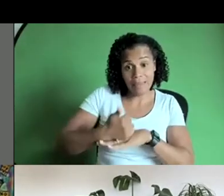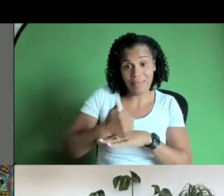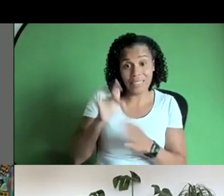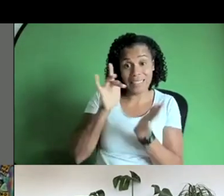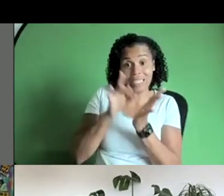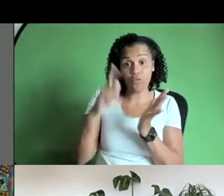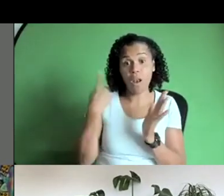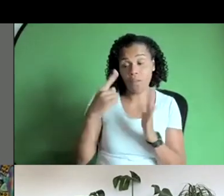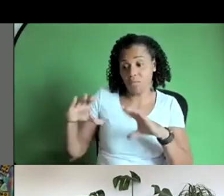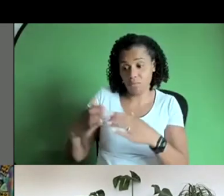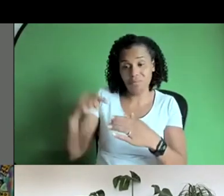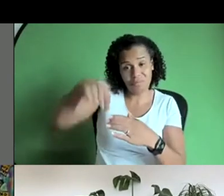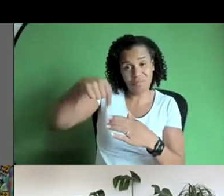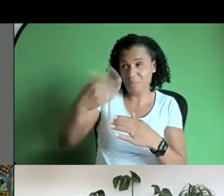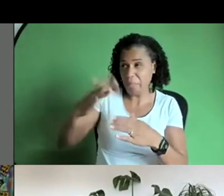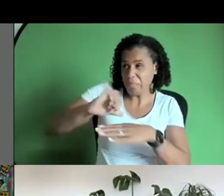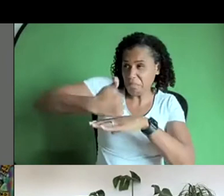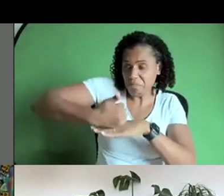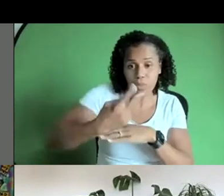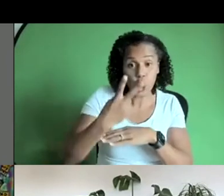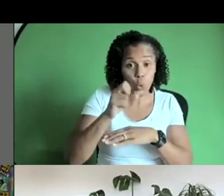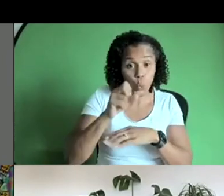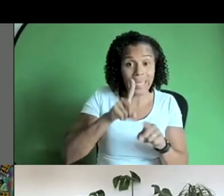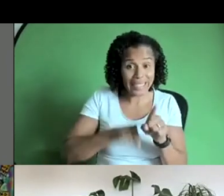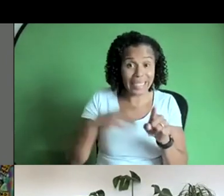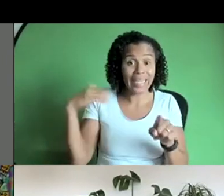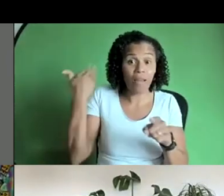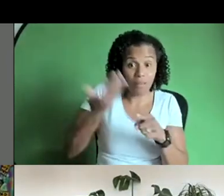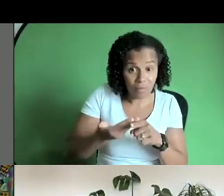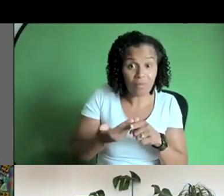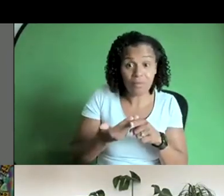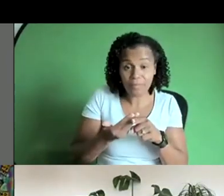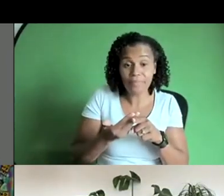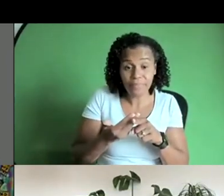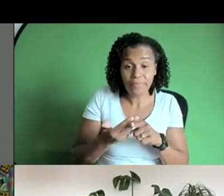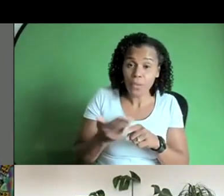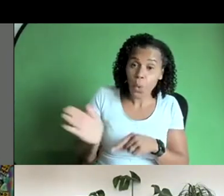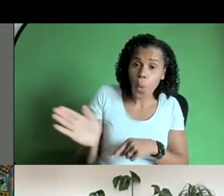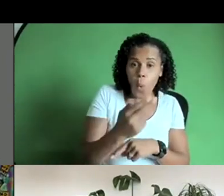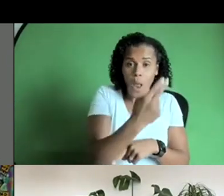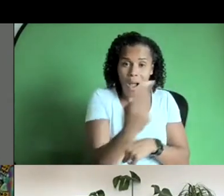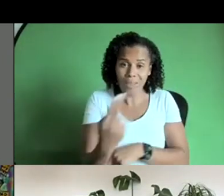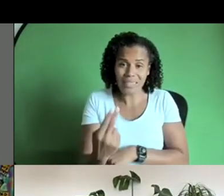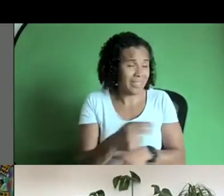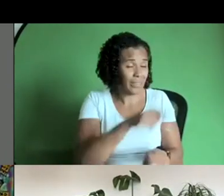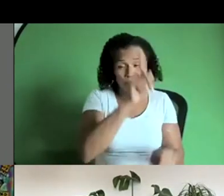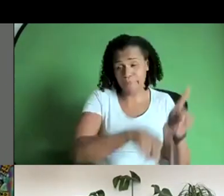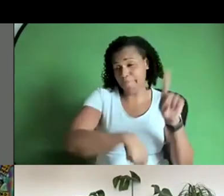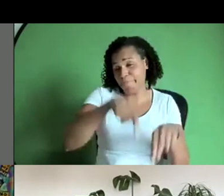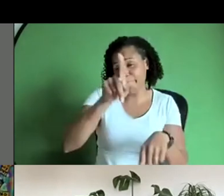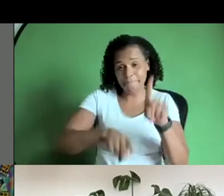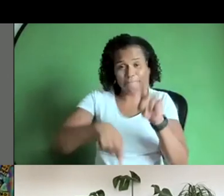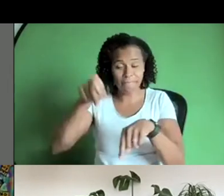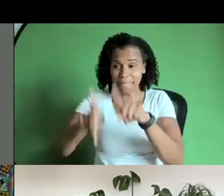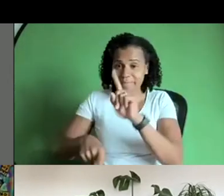so and it's all varied like with each artist and um they do various